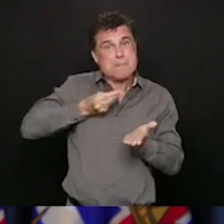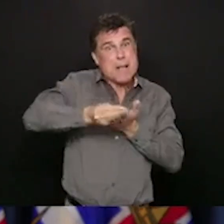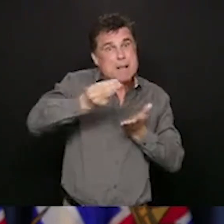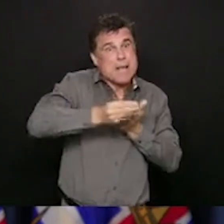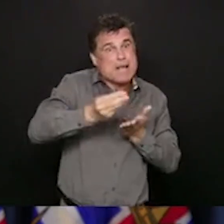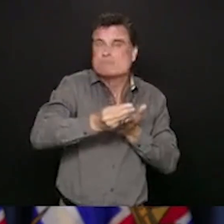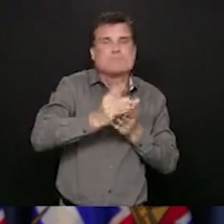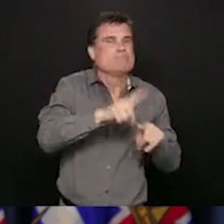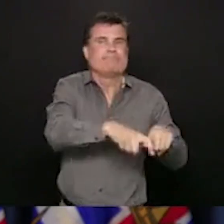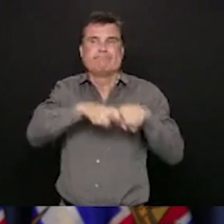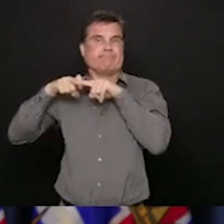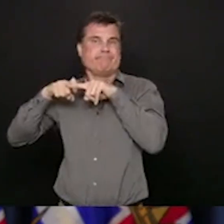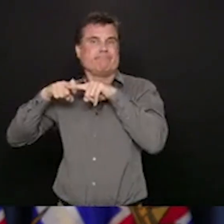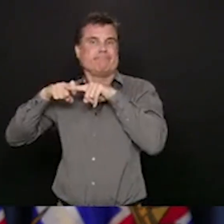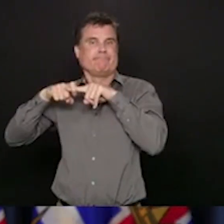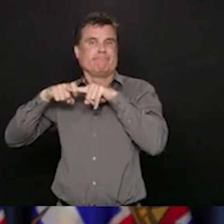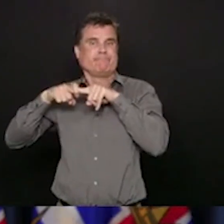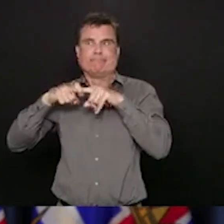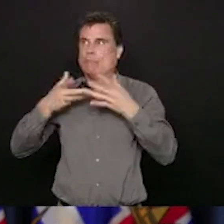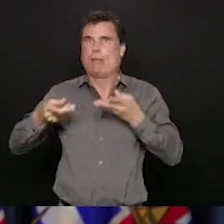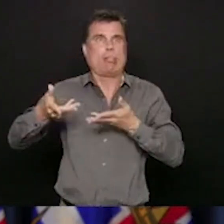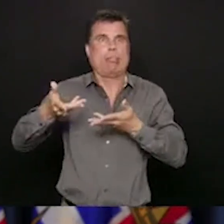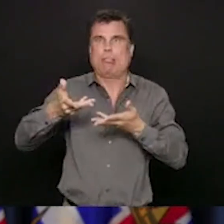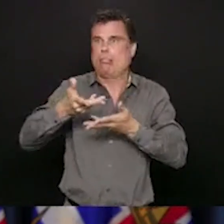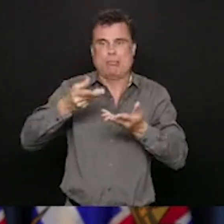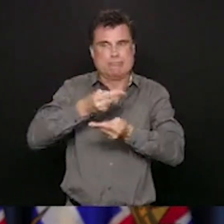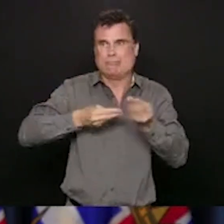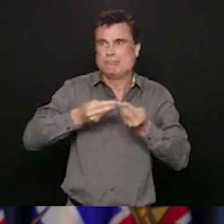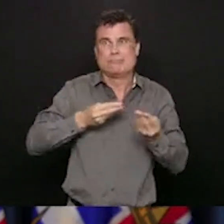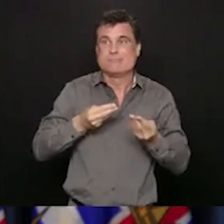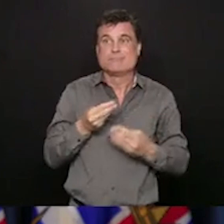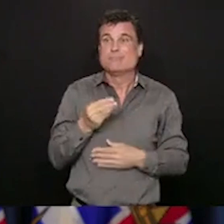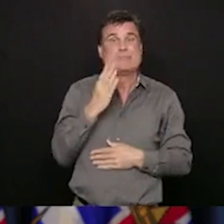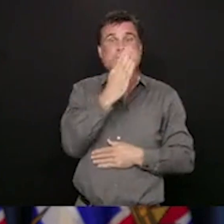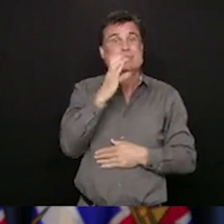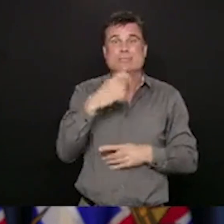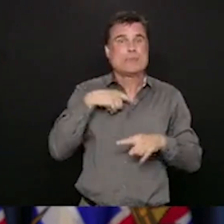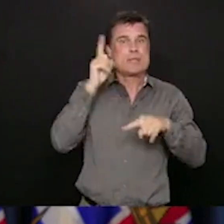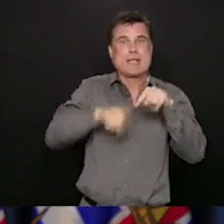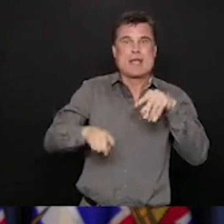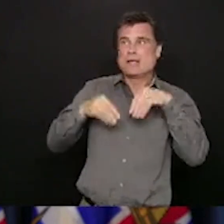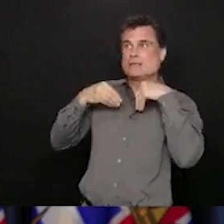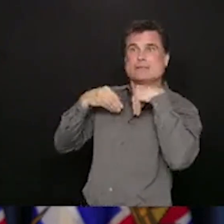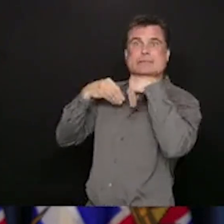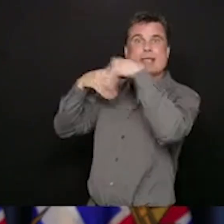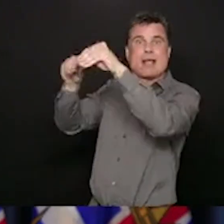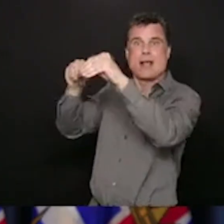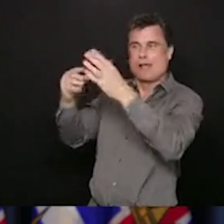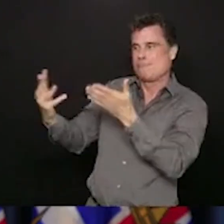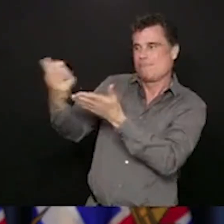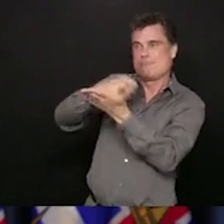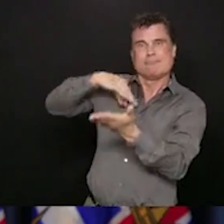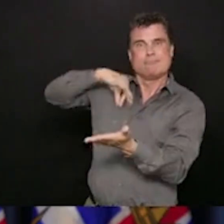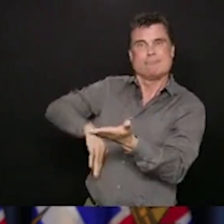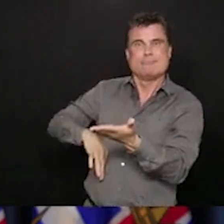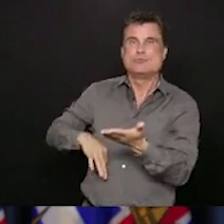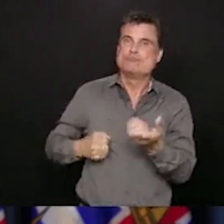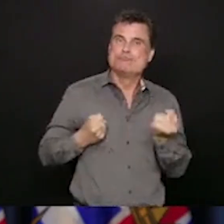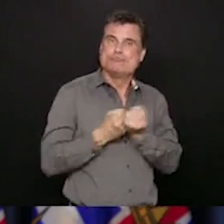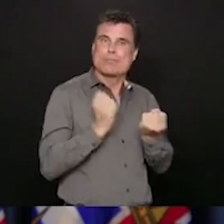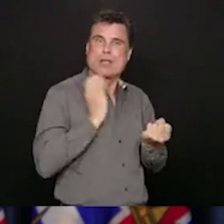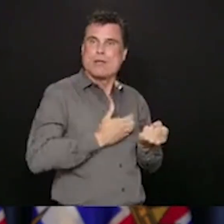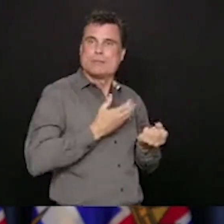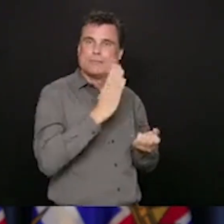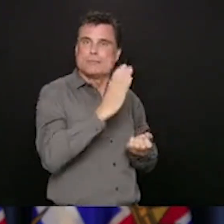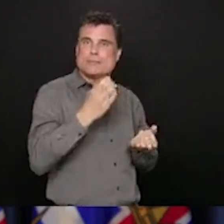economic growth. But we do continue to have a dynamic, diverse workforce, multilingual, multicultural. We have a